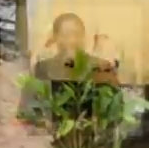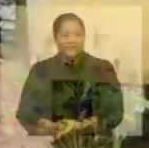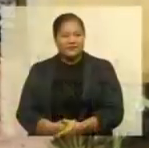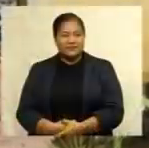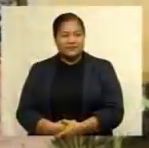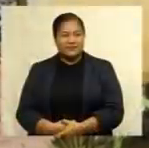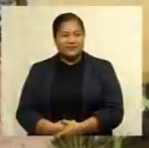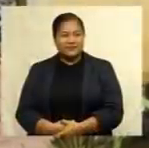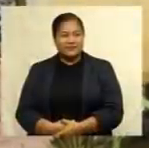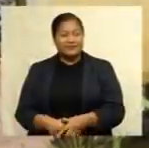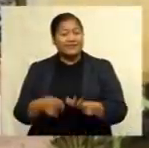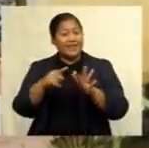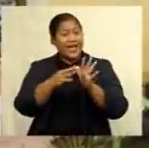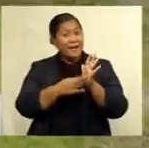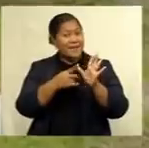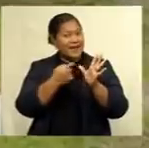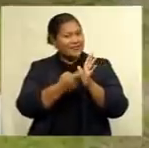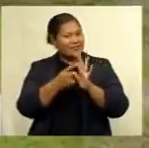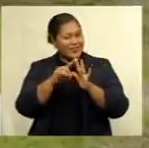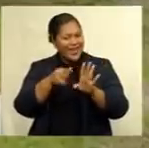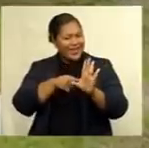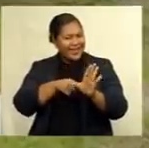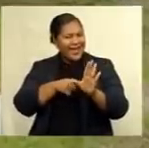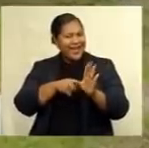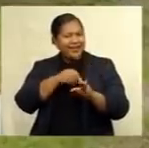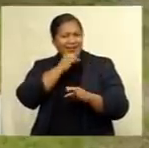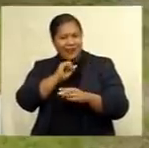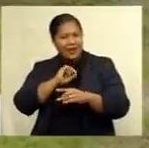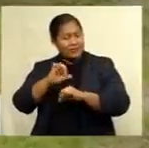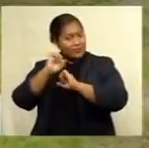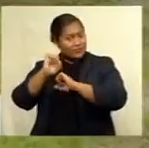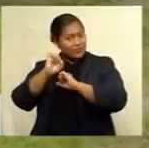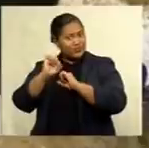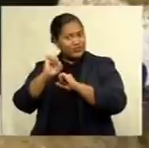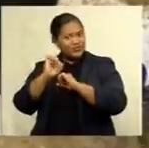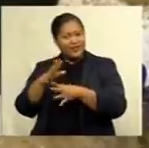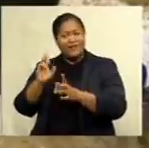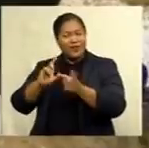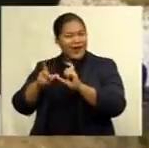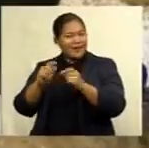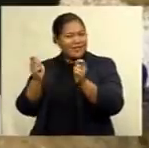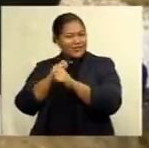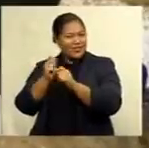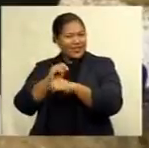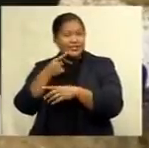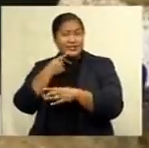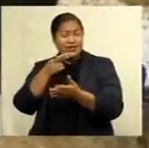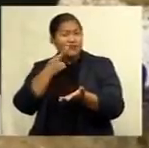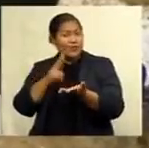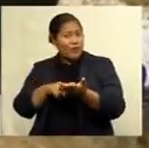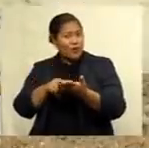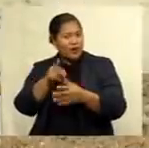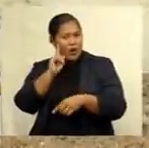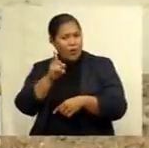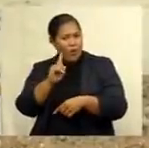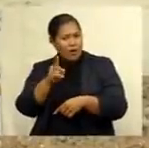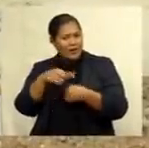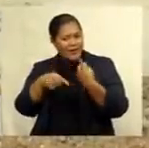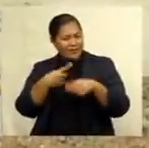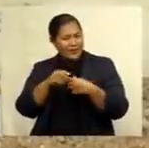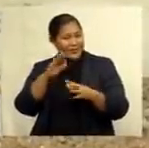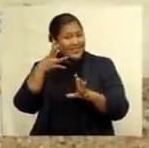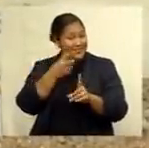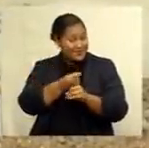Anne-Marie Randuva, a young climate change activist and warrior, says the report has also warned of the impact of climate change